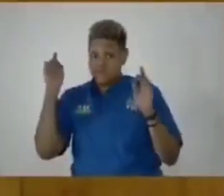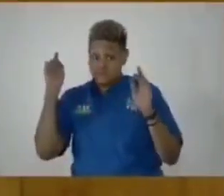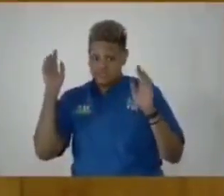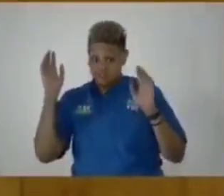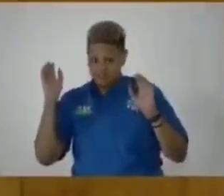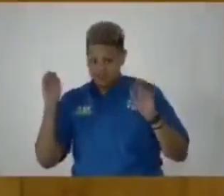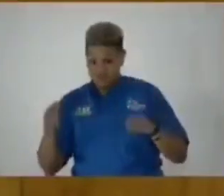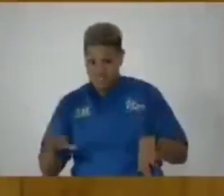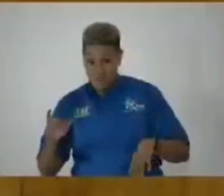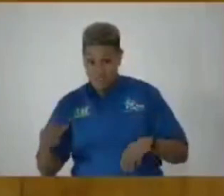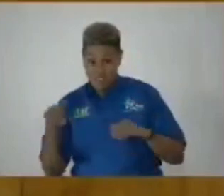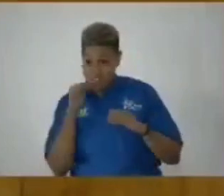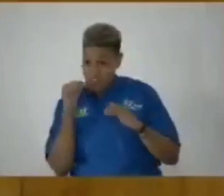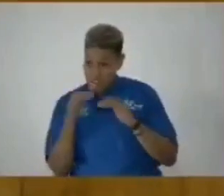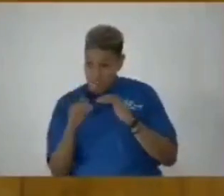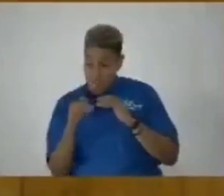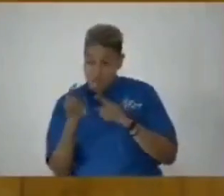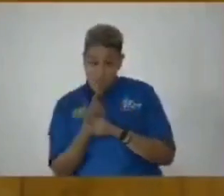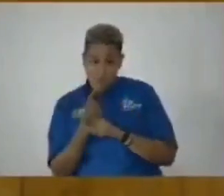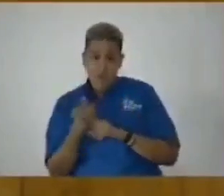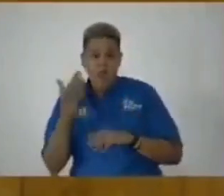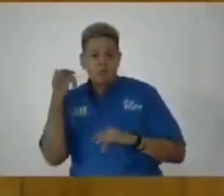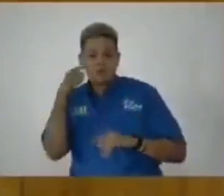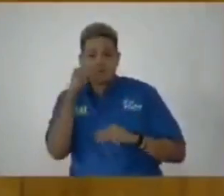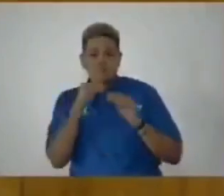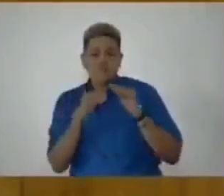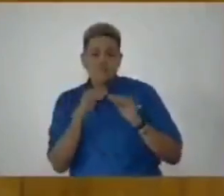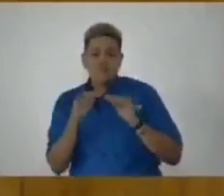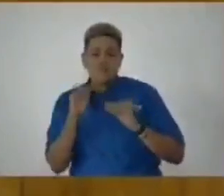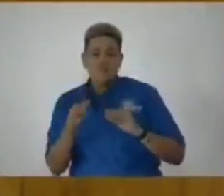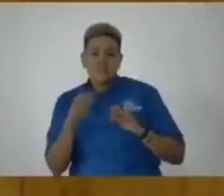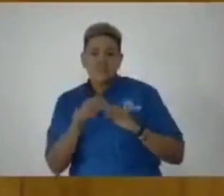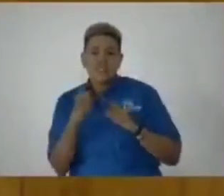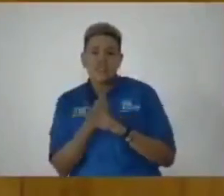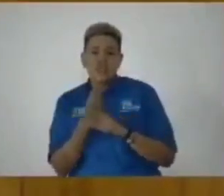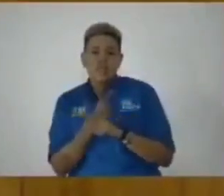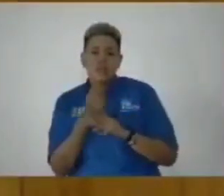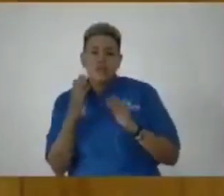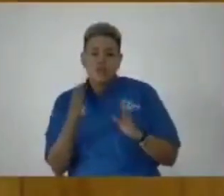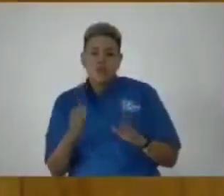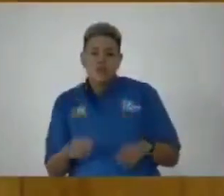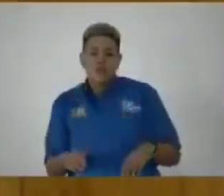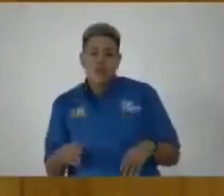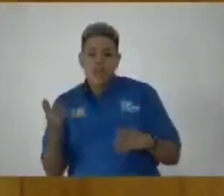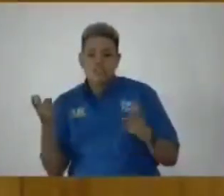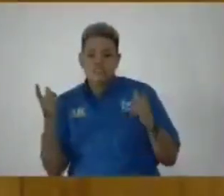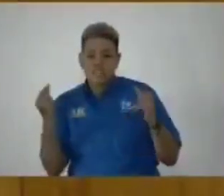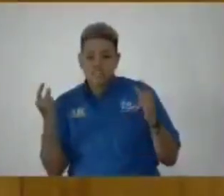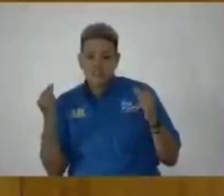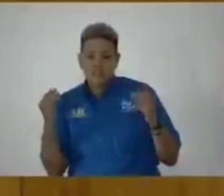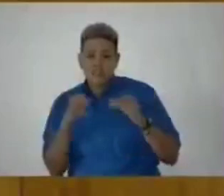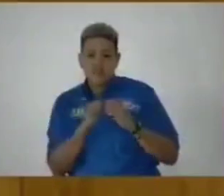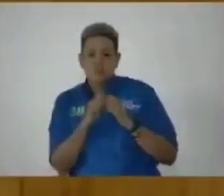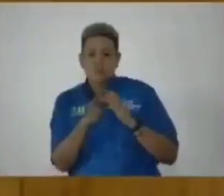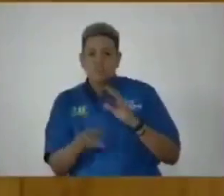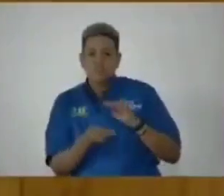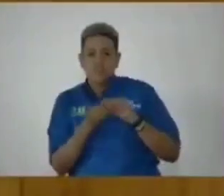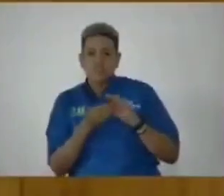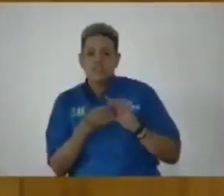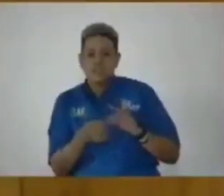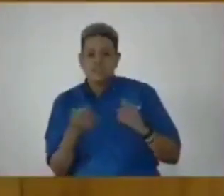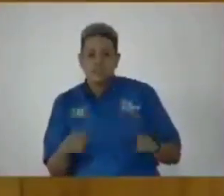I expect them to correct that in an appropriate manner as they have done with this addendum.